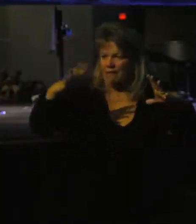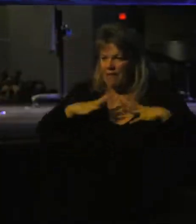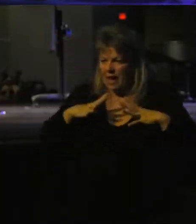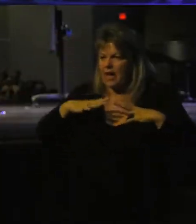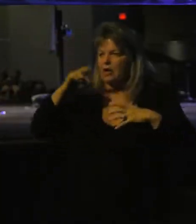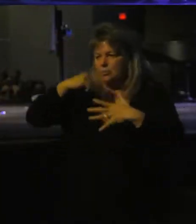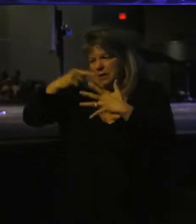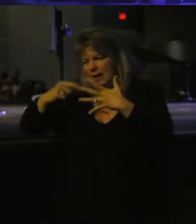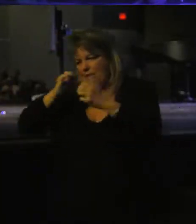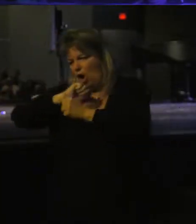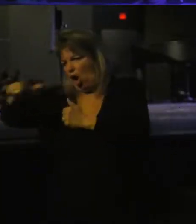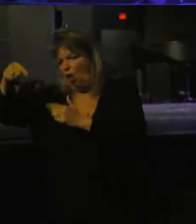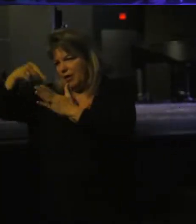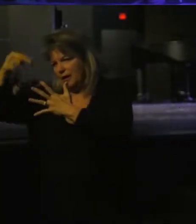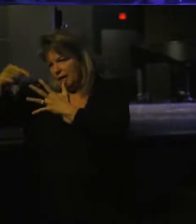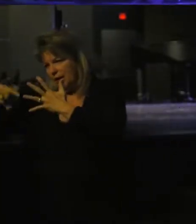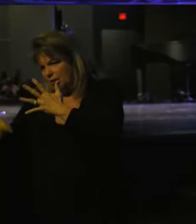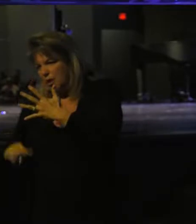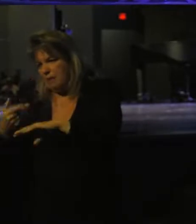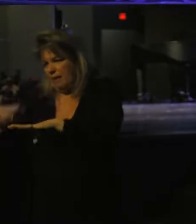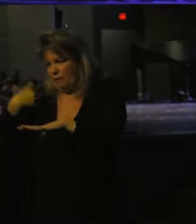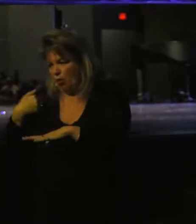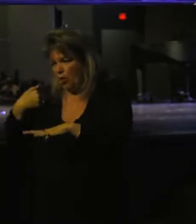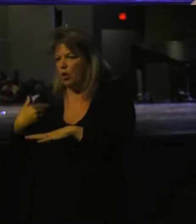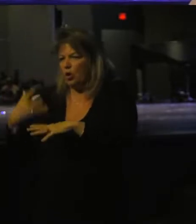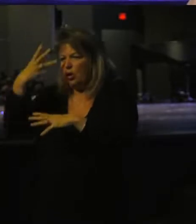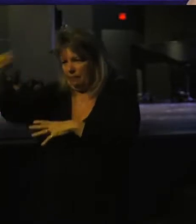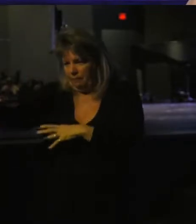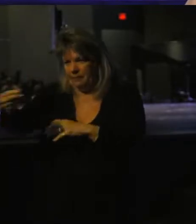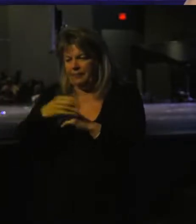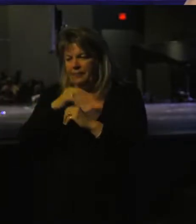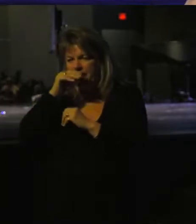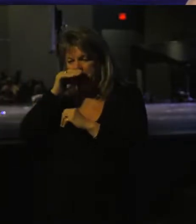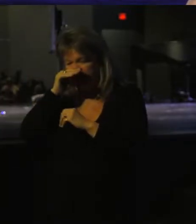have all the details before you step out on faith.